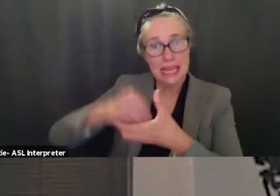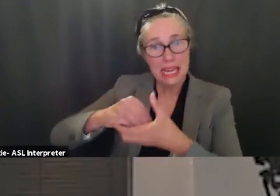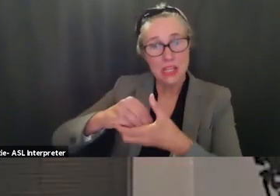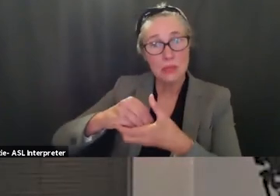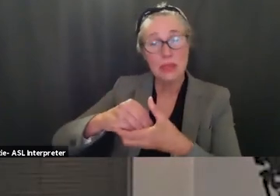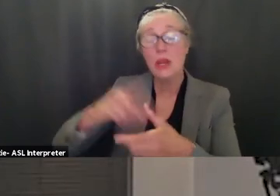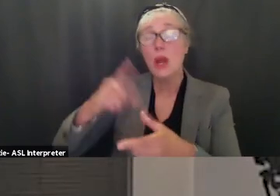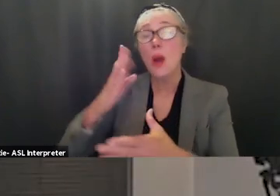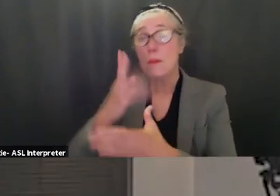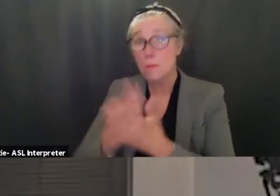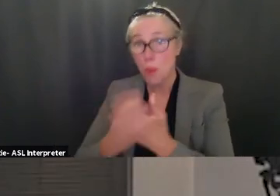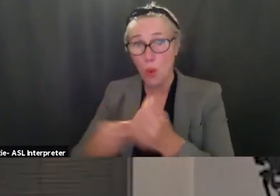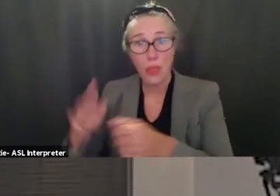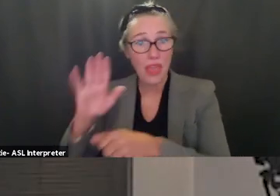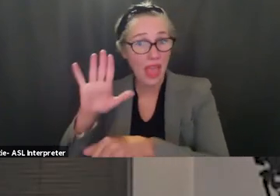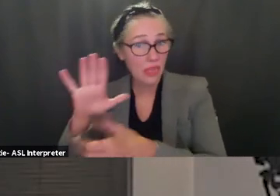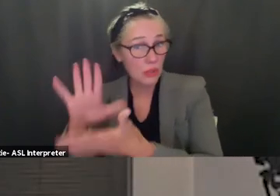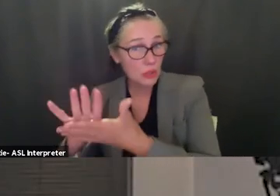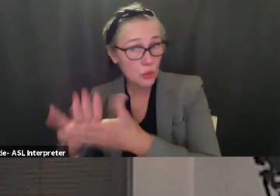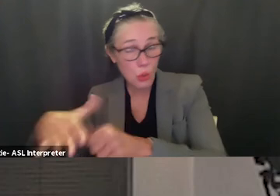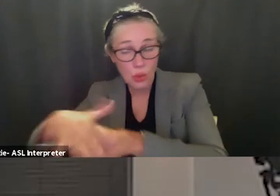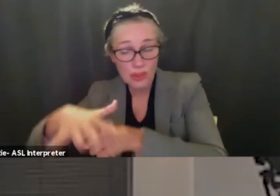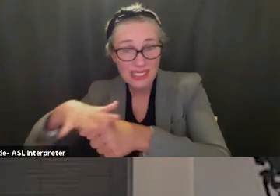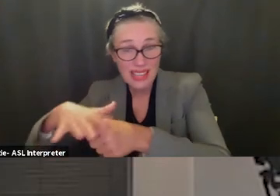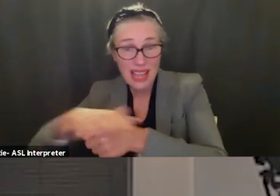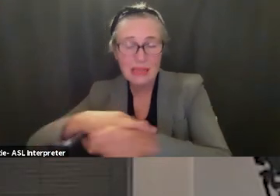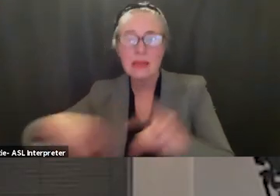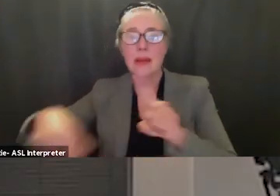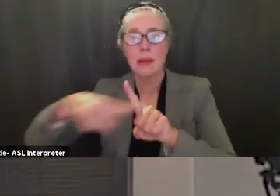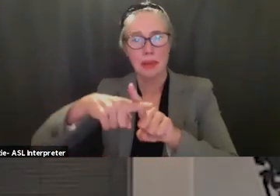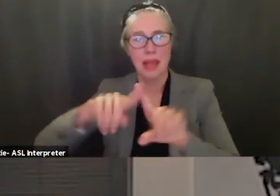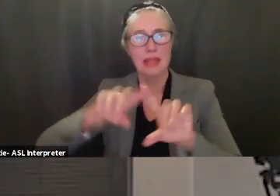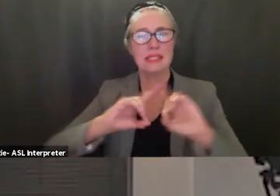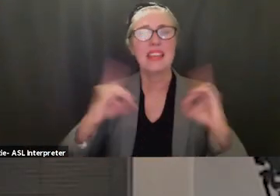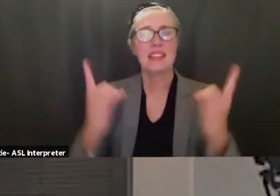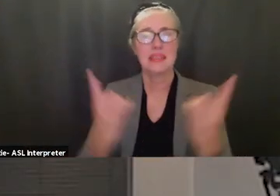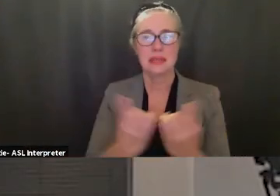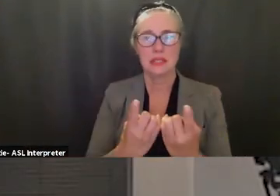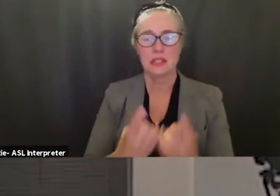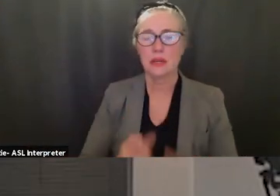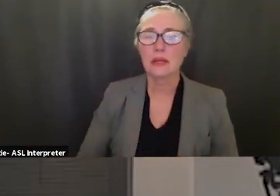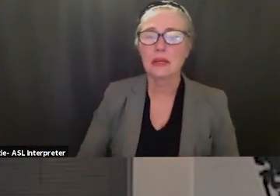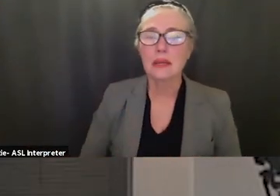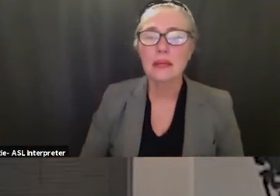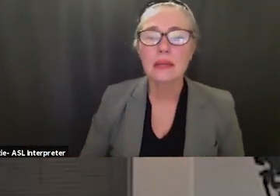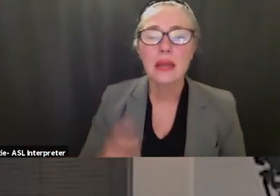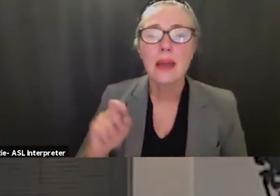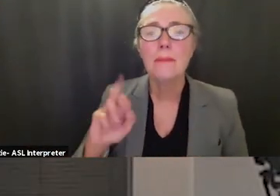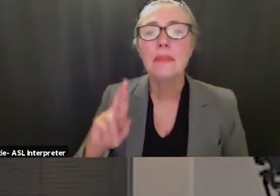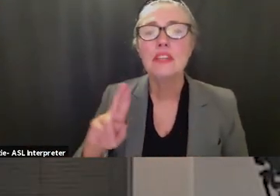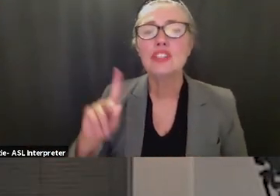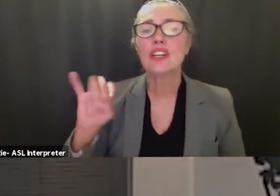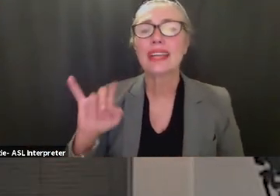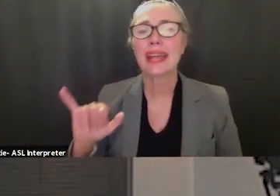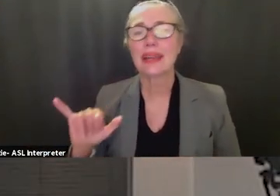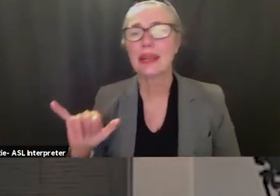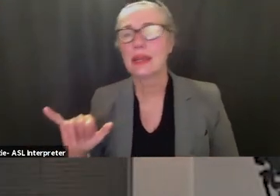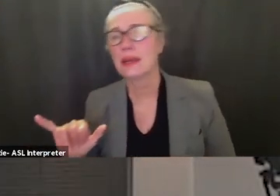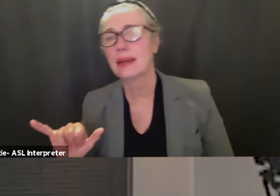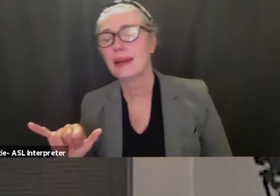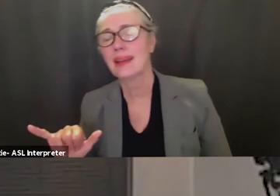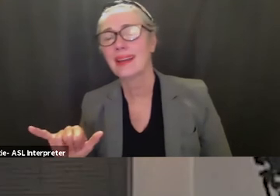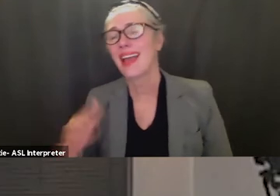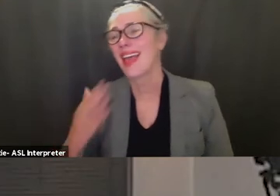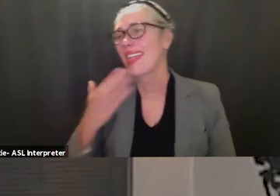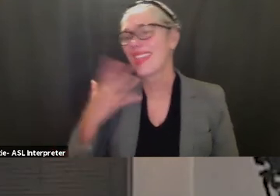mr kelly uh i would like to say uh thank you for